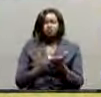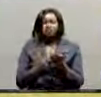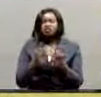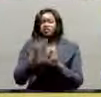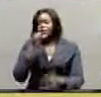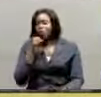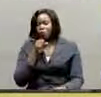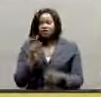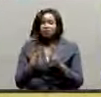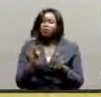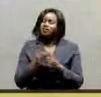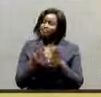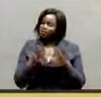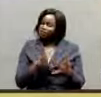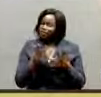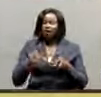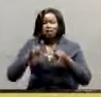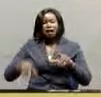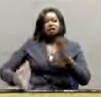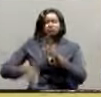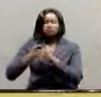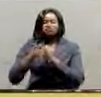have become victims of land evictions.